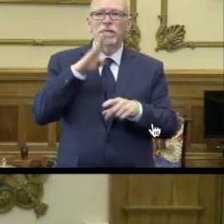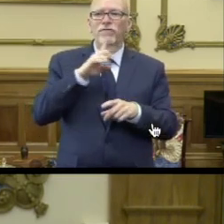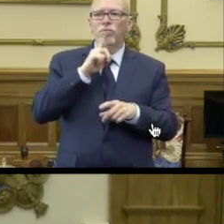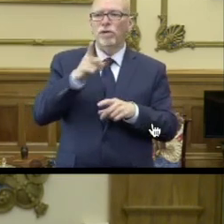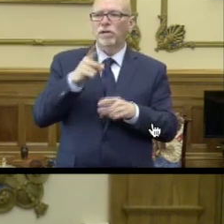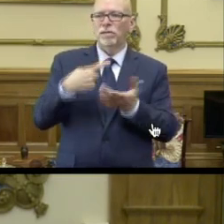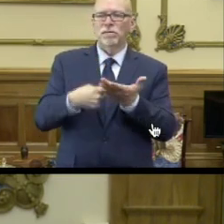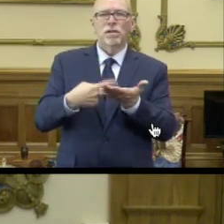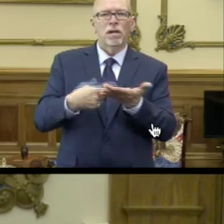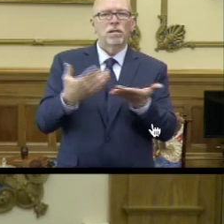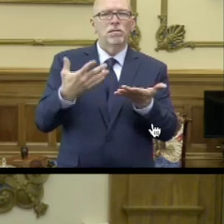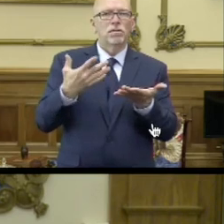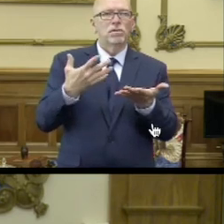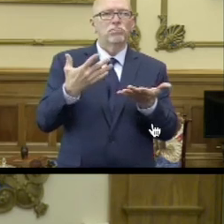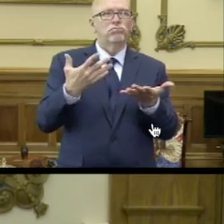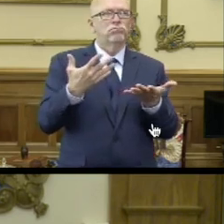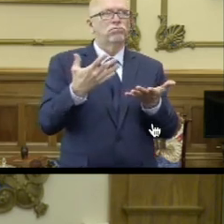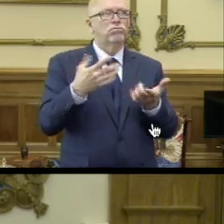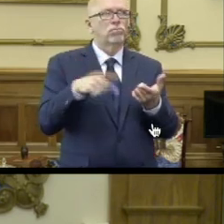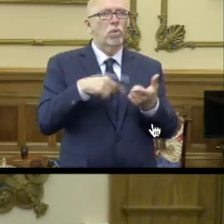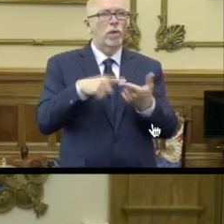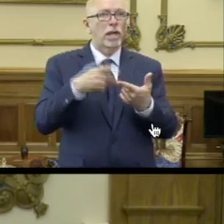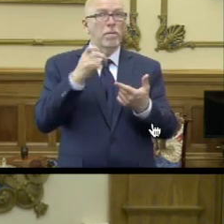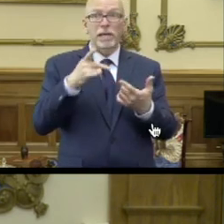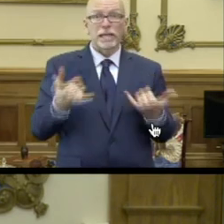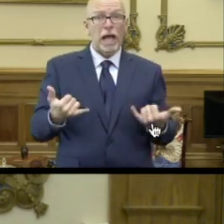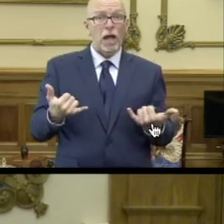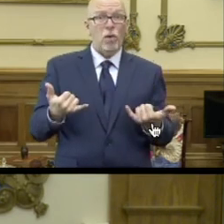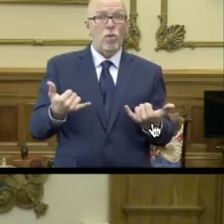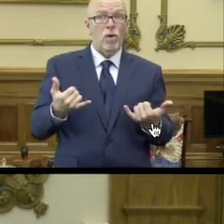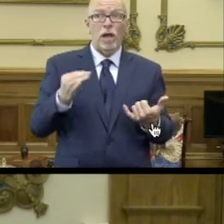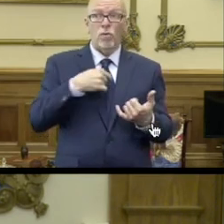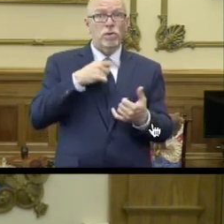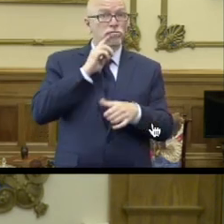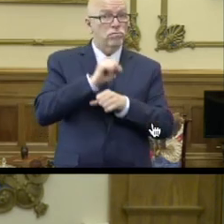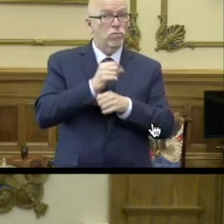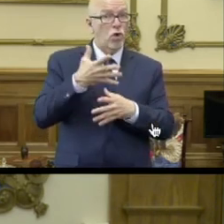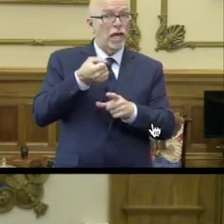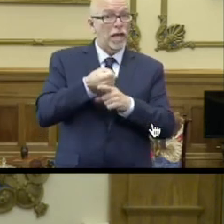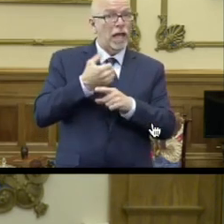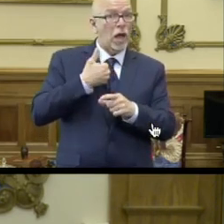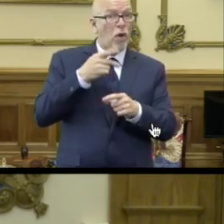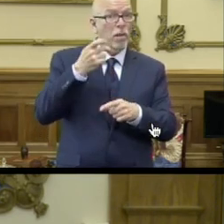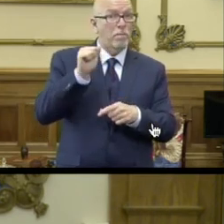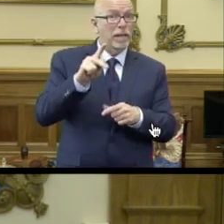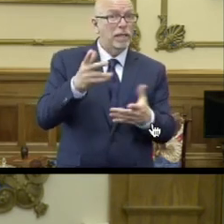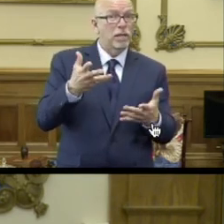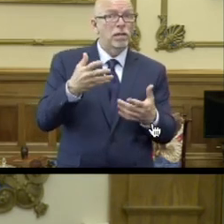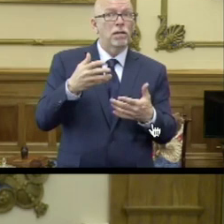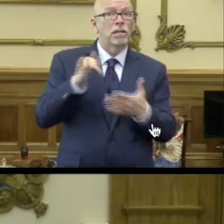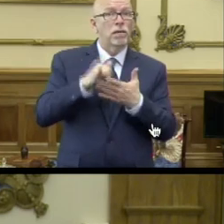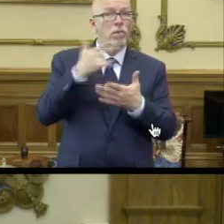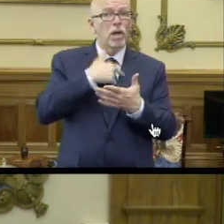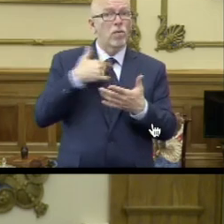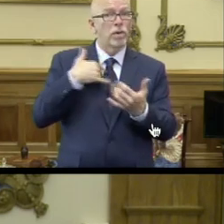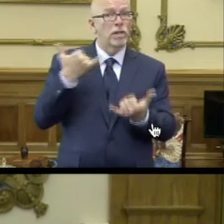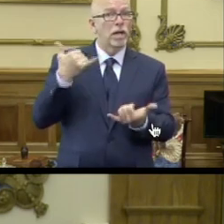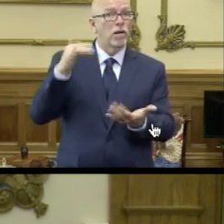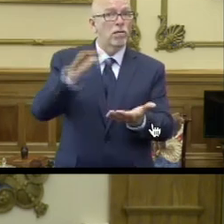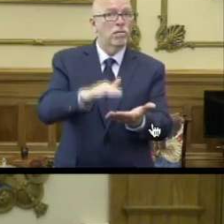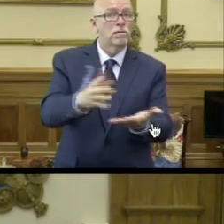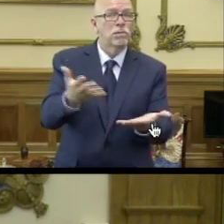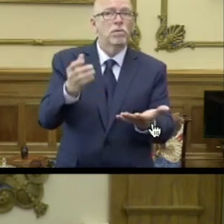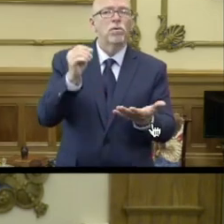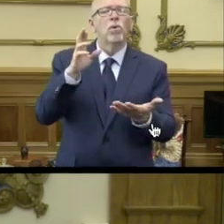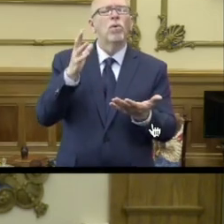where that, when that peak is now and if we've actually hit that peak, and that's why we're de-escalating. So